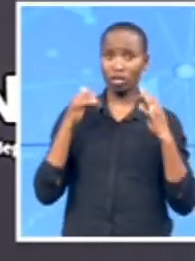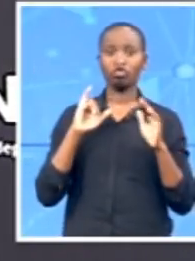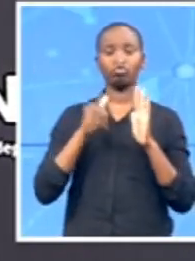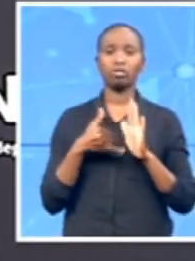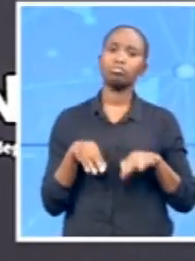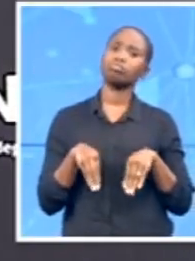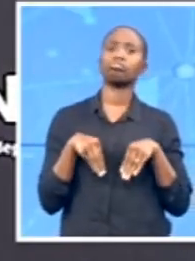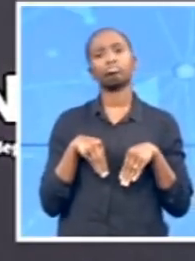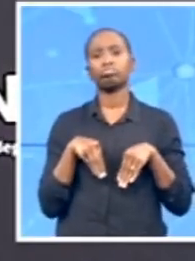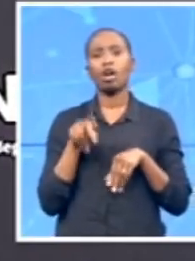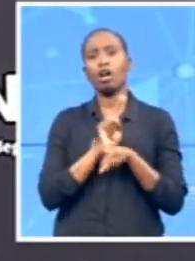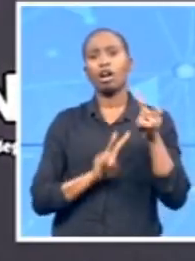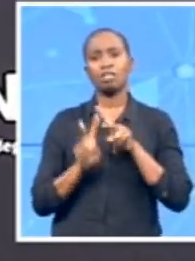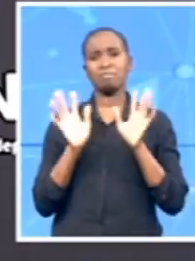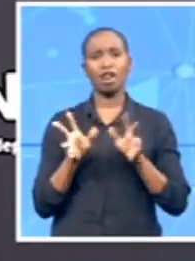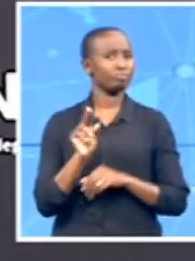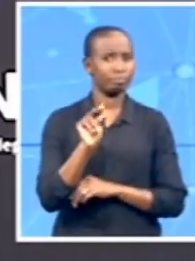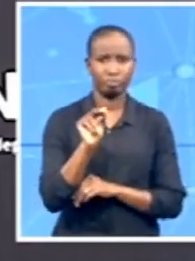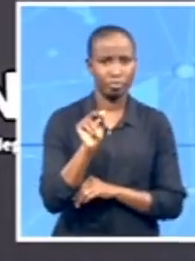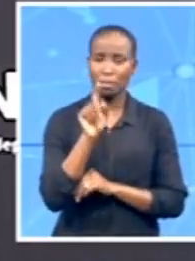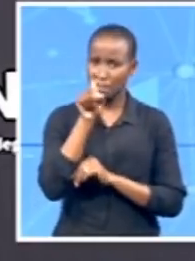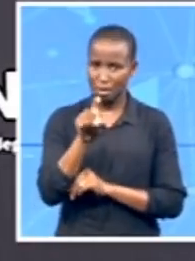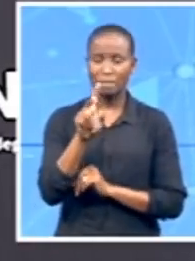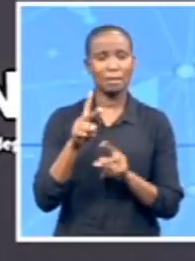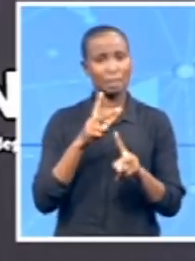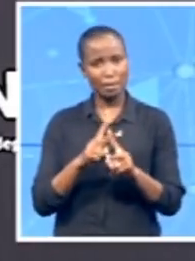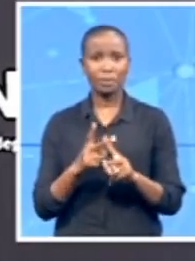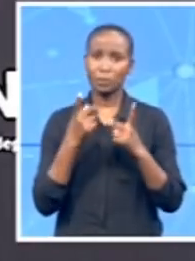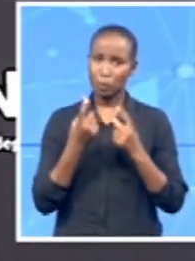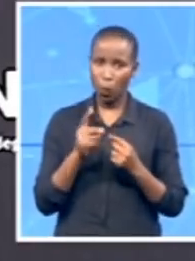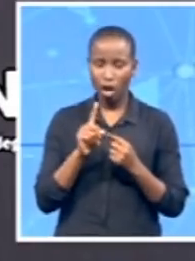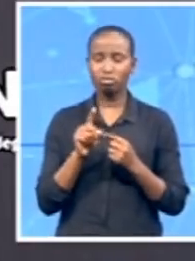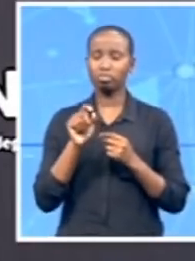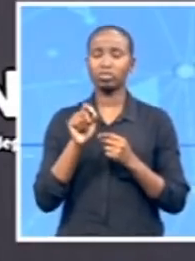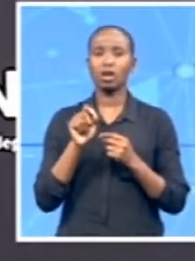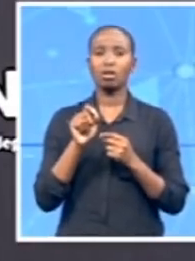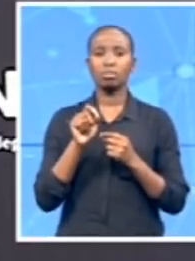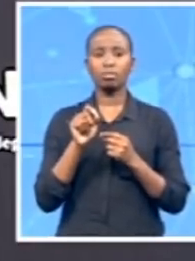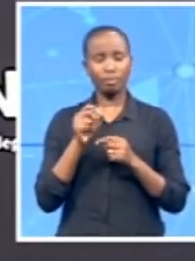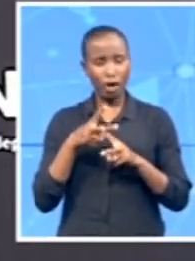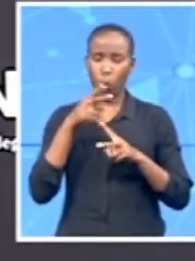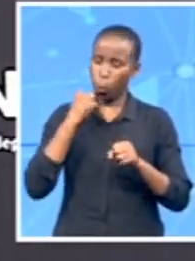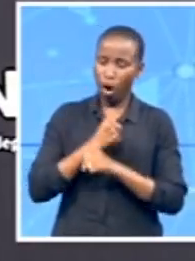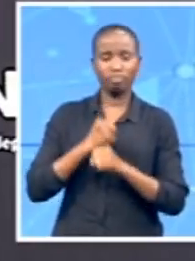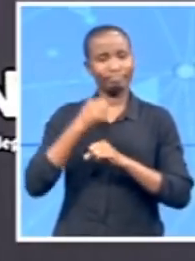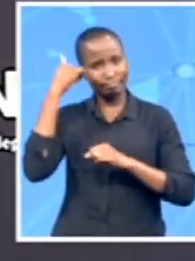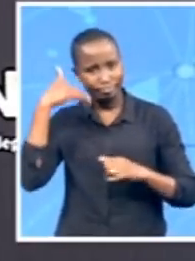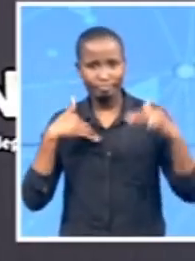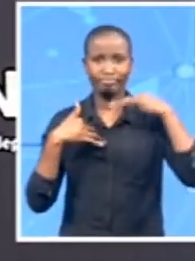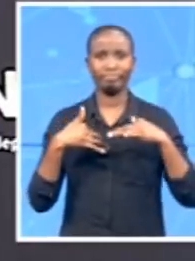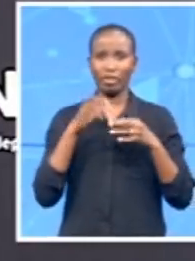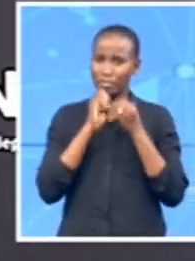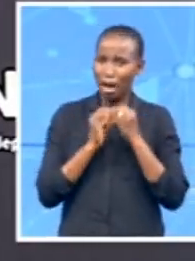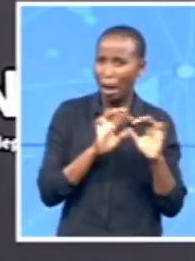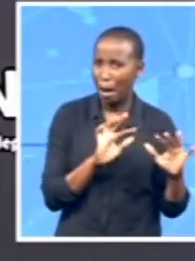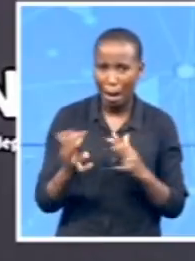but also the head of the judiciary. The final execution space and the maintenance of the courts fall also under this